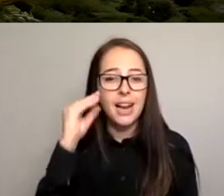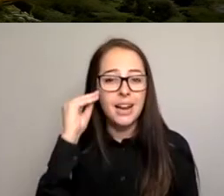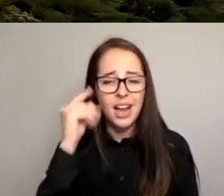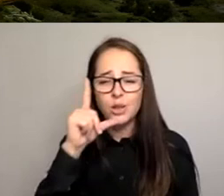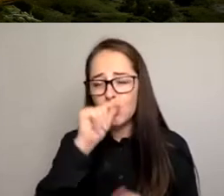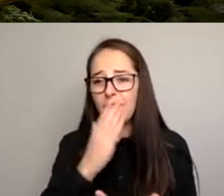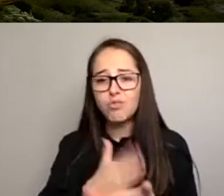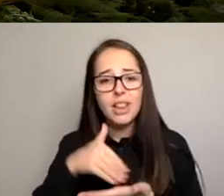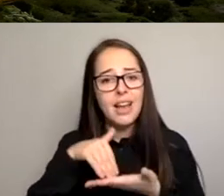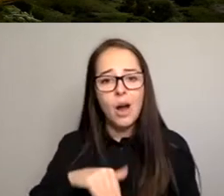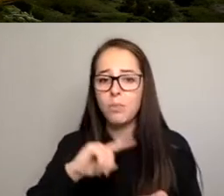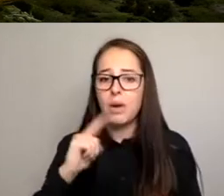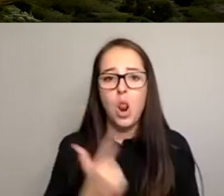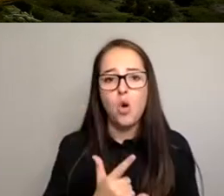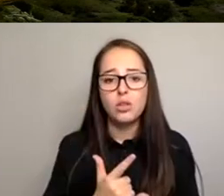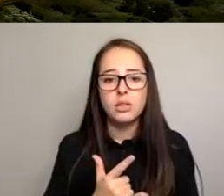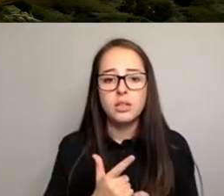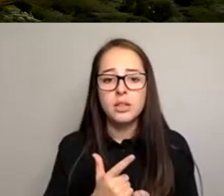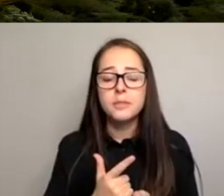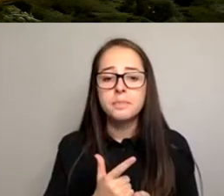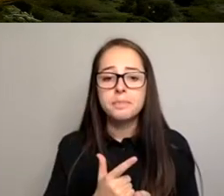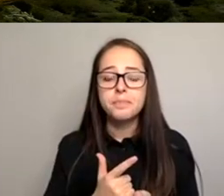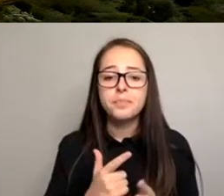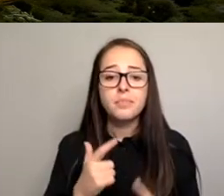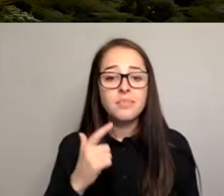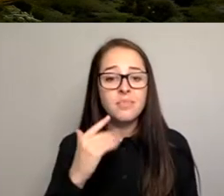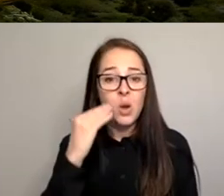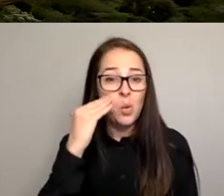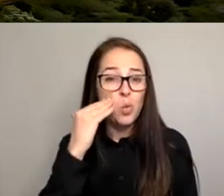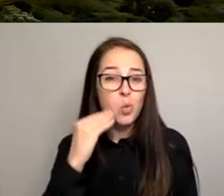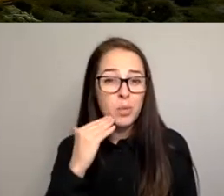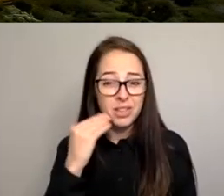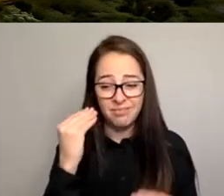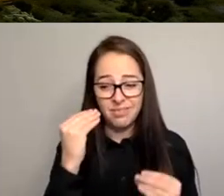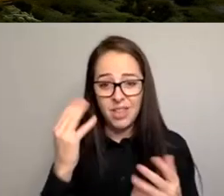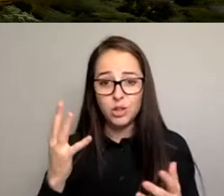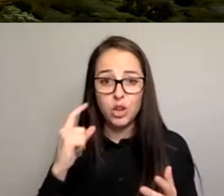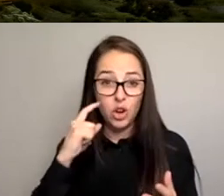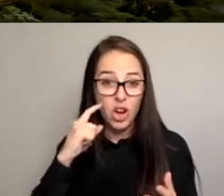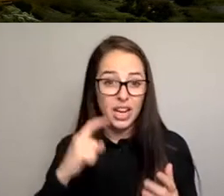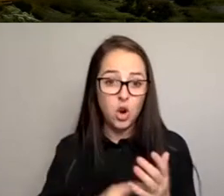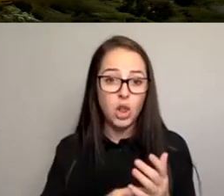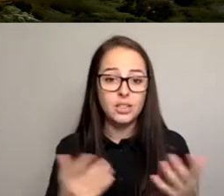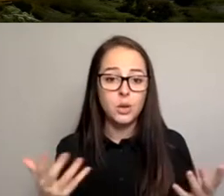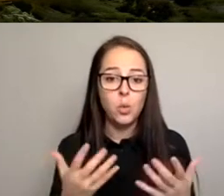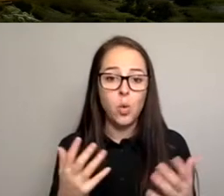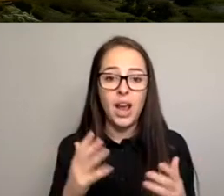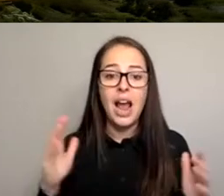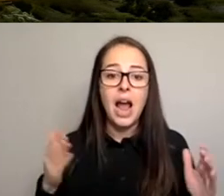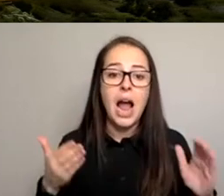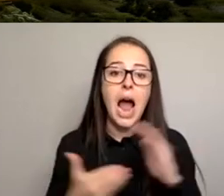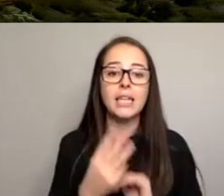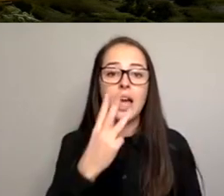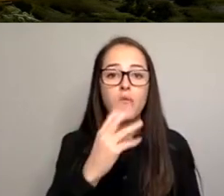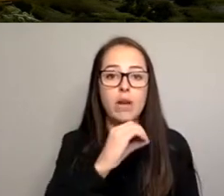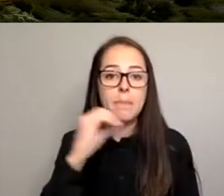indeed in Victoria, women are acknowledged on less than 3% of places. So roads, sporting